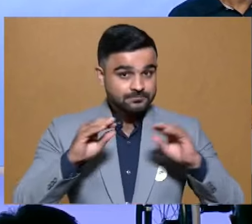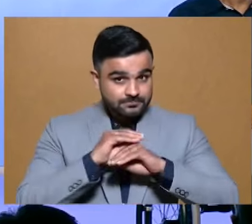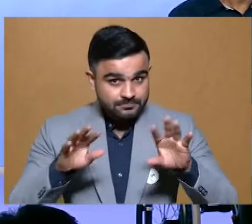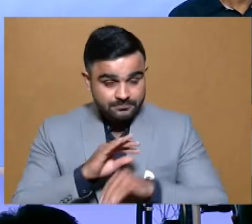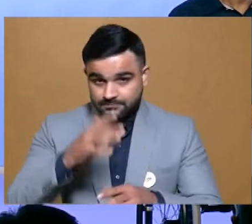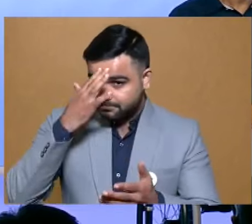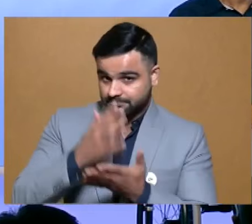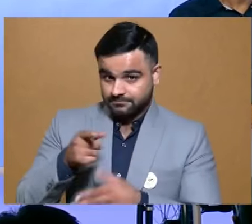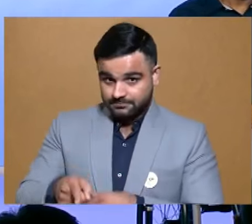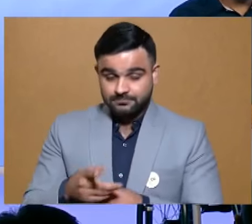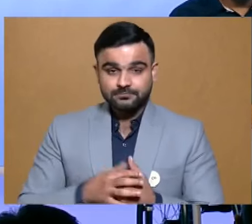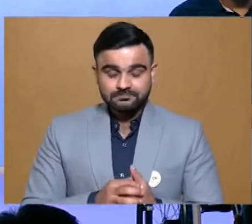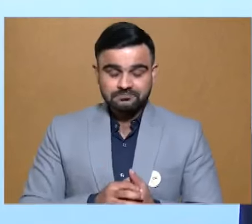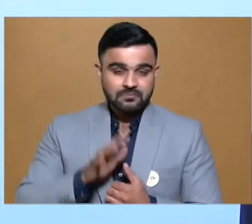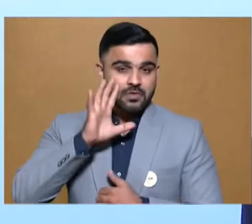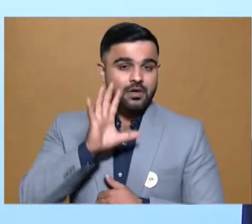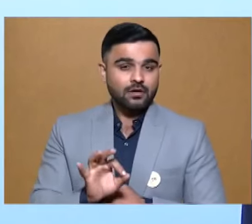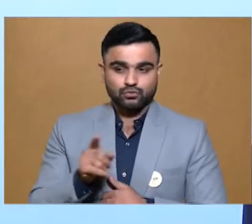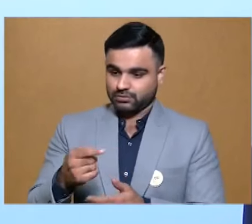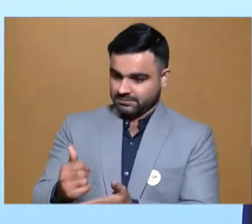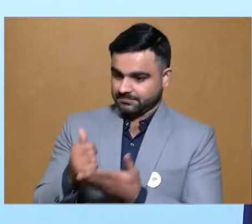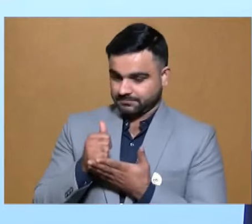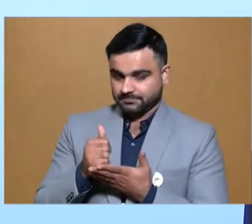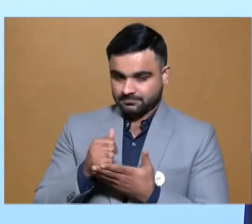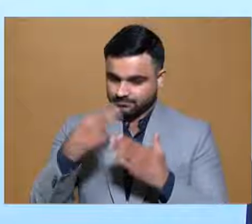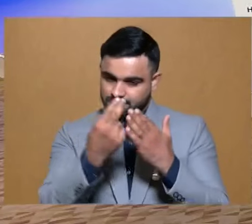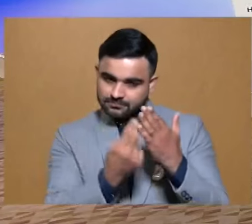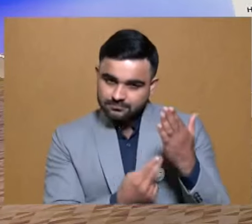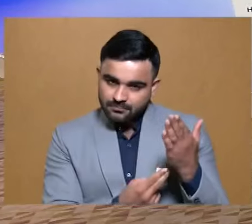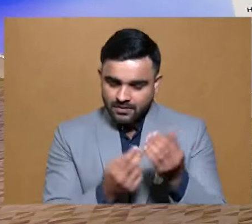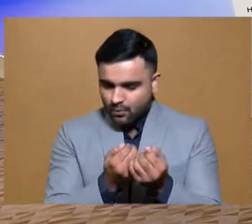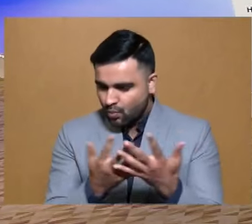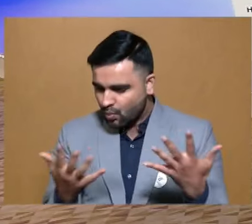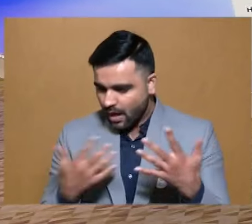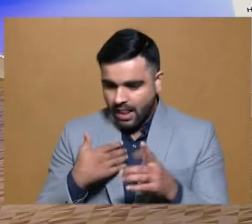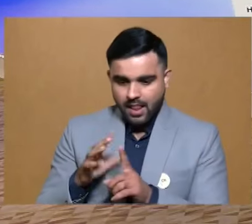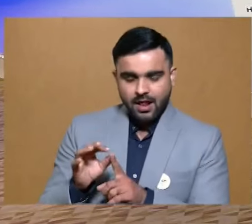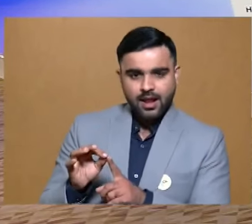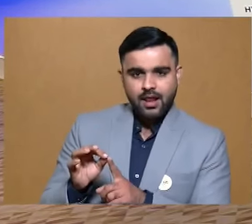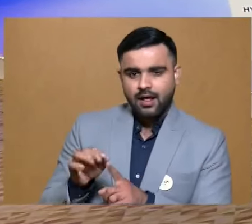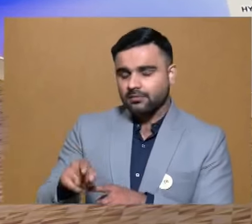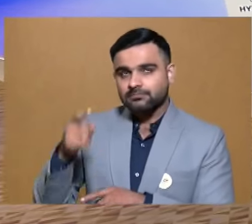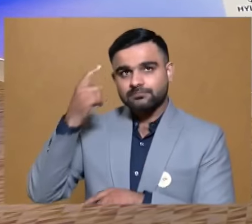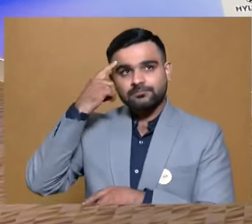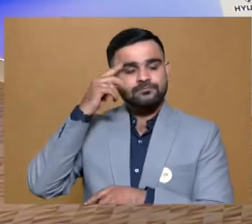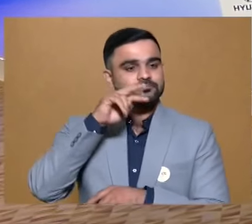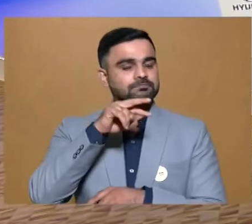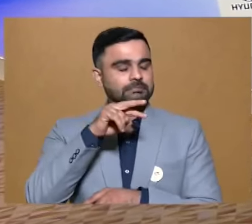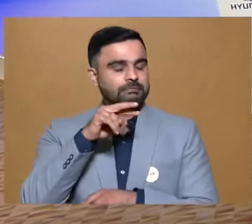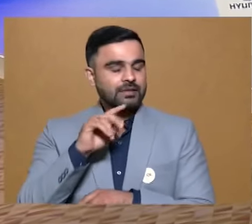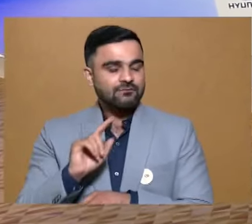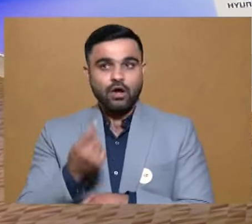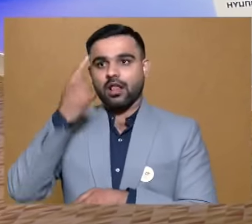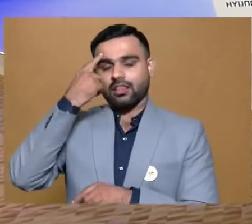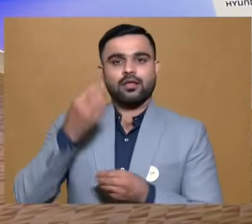this are absolutely essential? And, you know, when you helped us design a lot of what we did, what was it in your mind that came